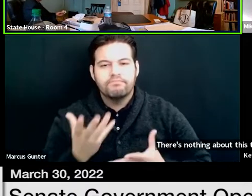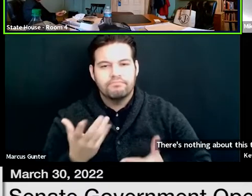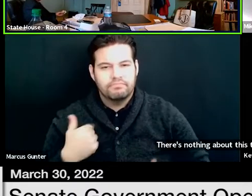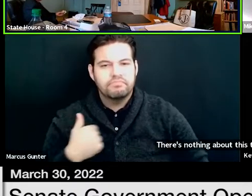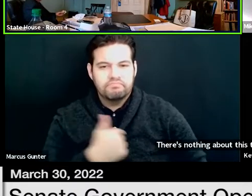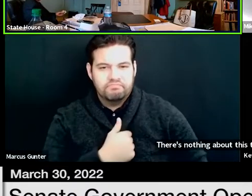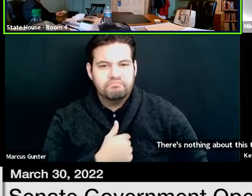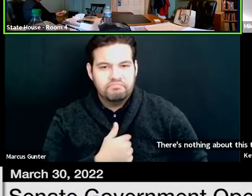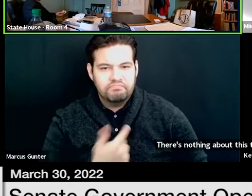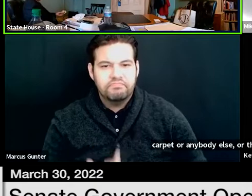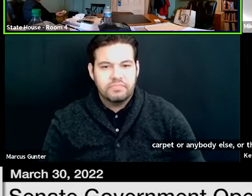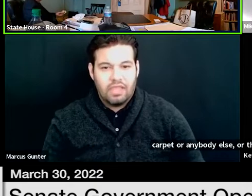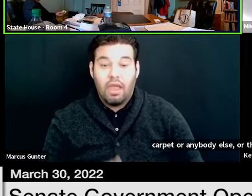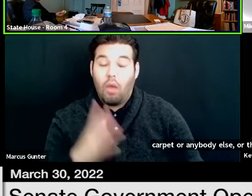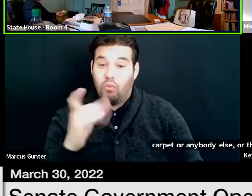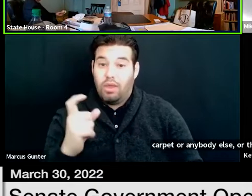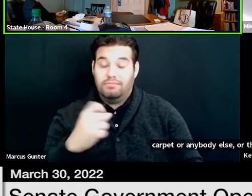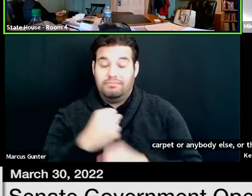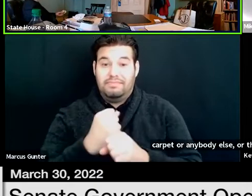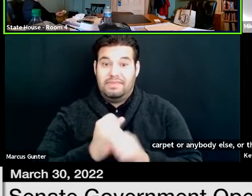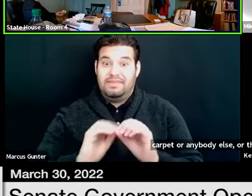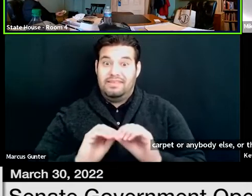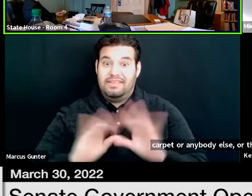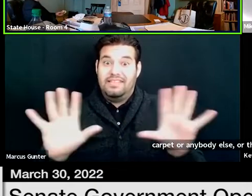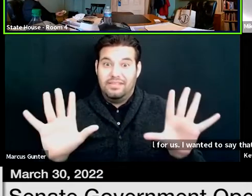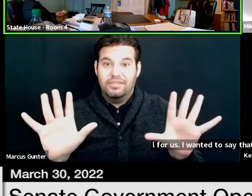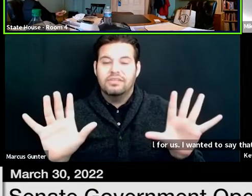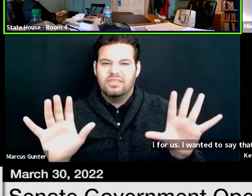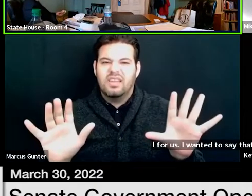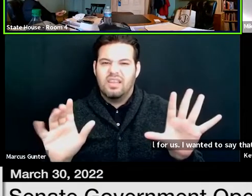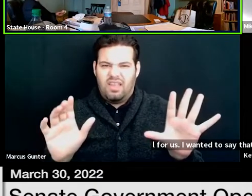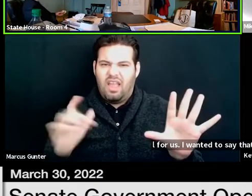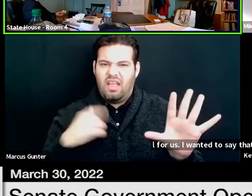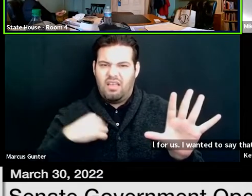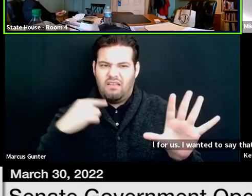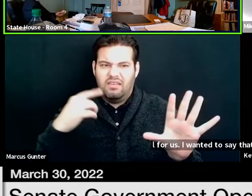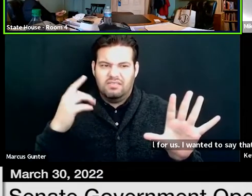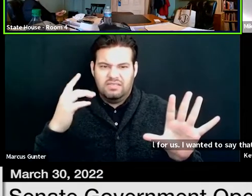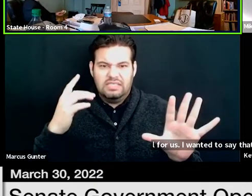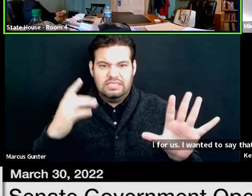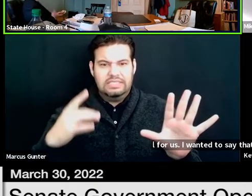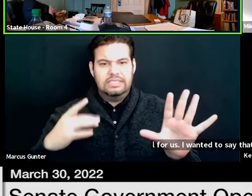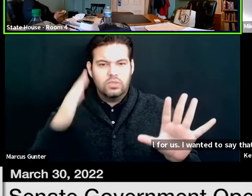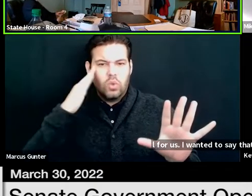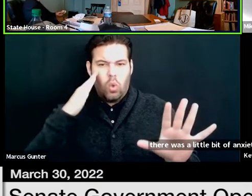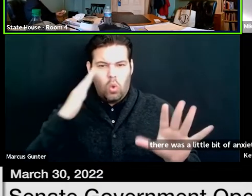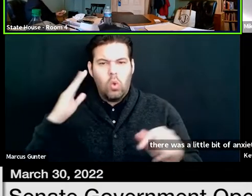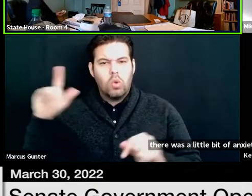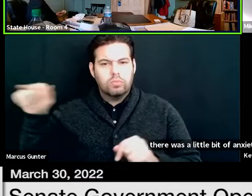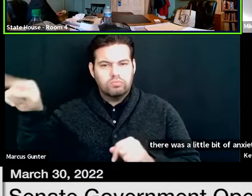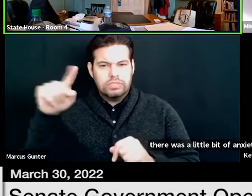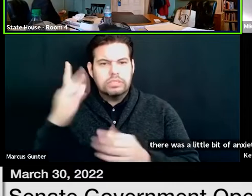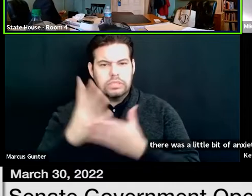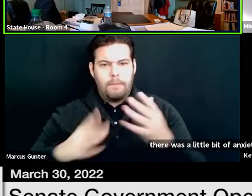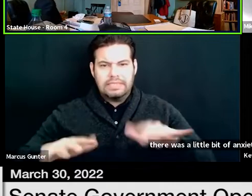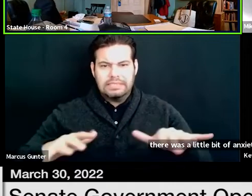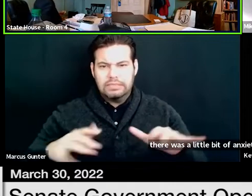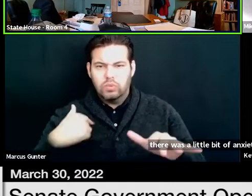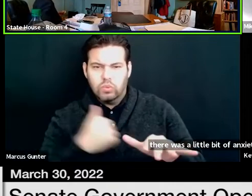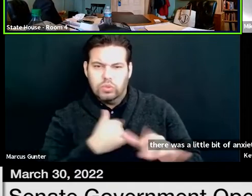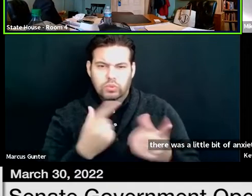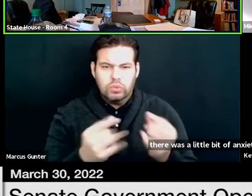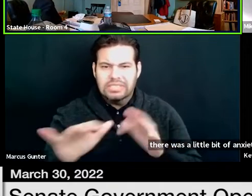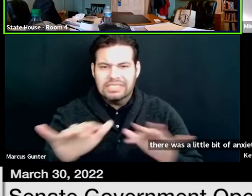And I wanted to say that because I understand there was a little bit of anxiety about what we were really up to here. And